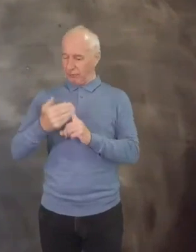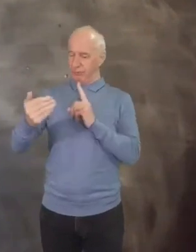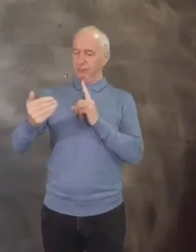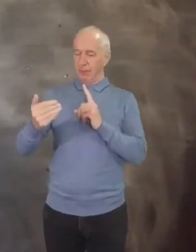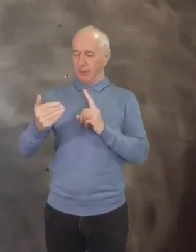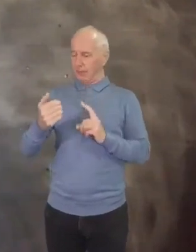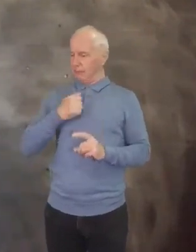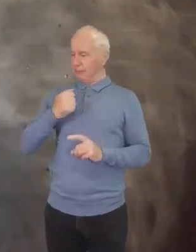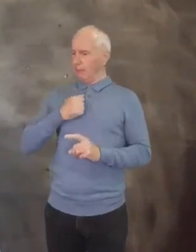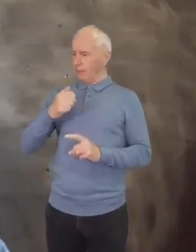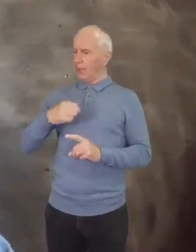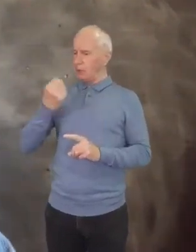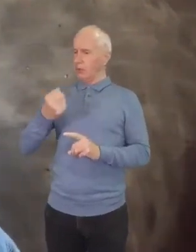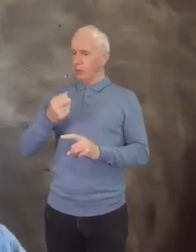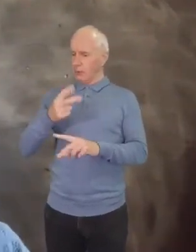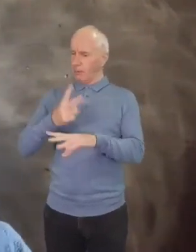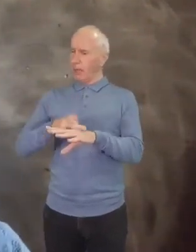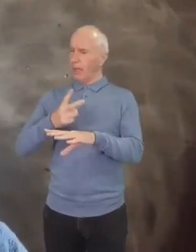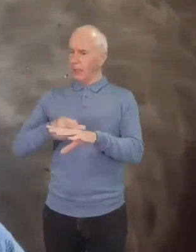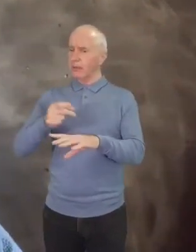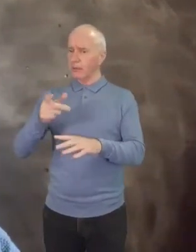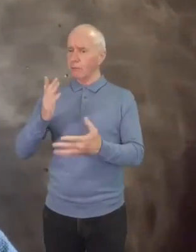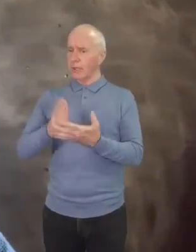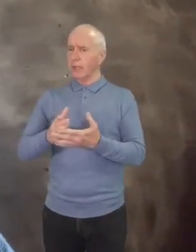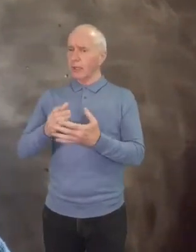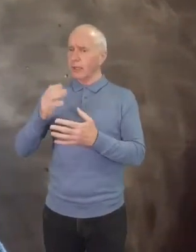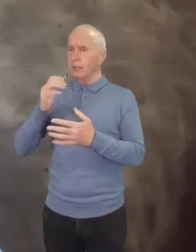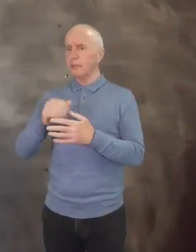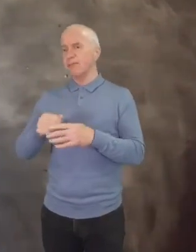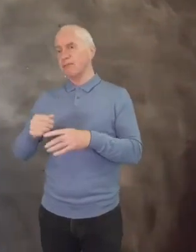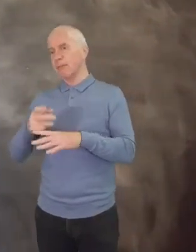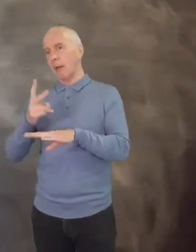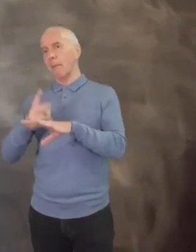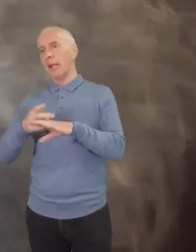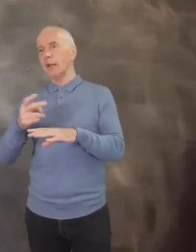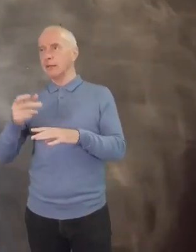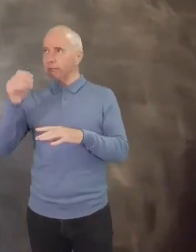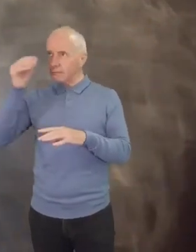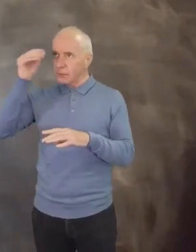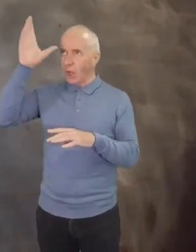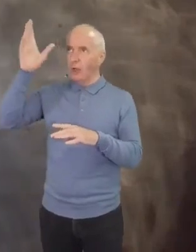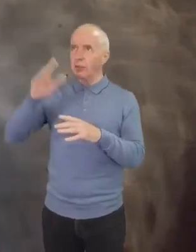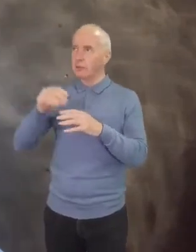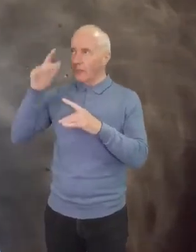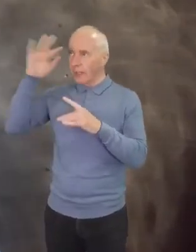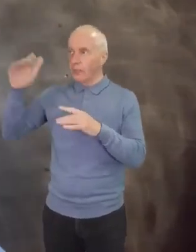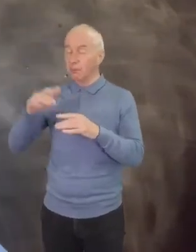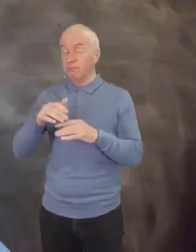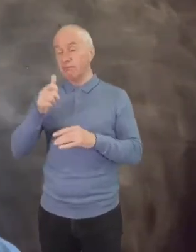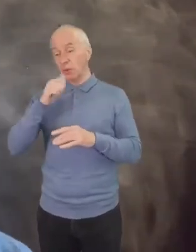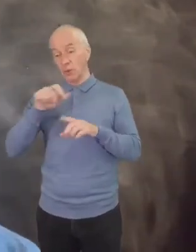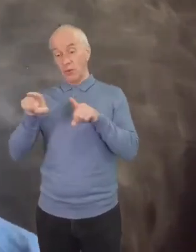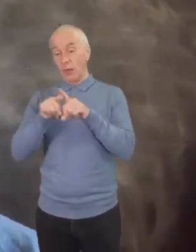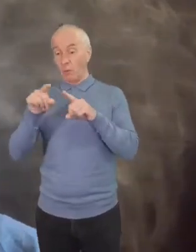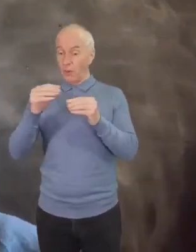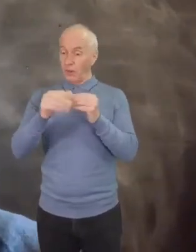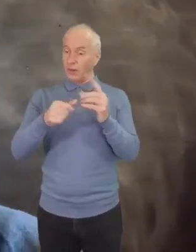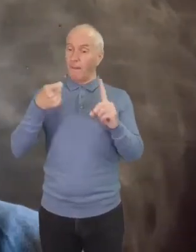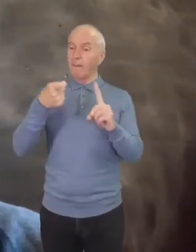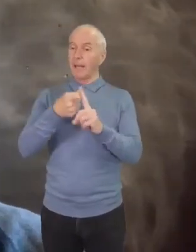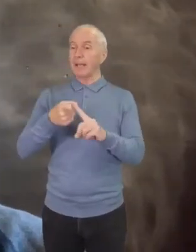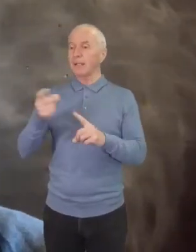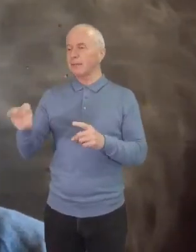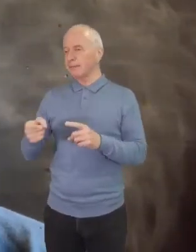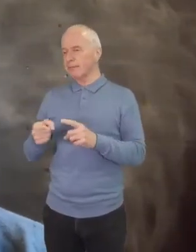And this is why many black scholars and black theologians still use the term black today. The phrase black and minority ethnic